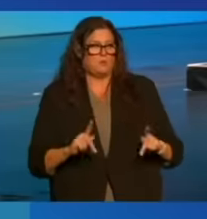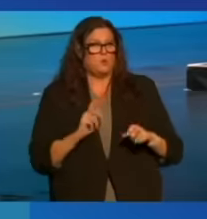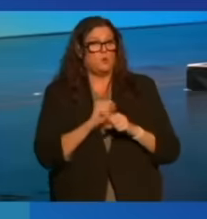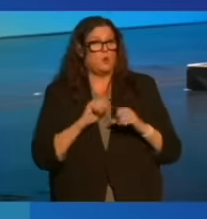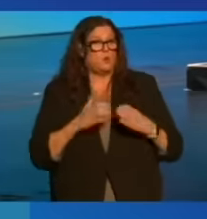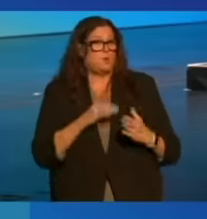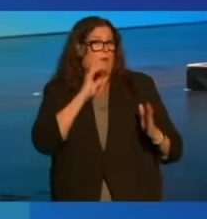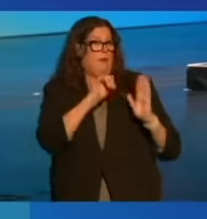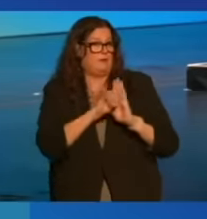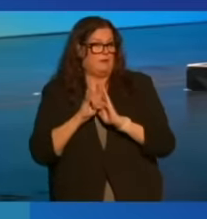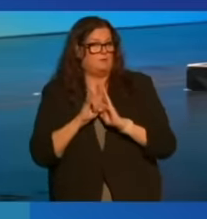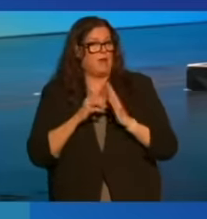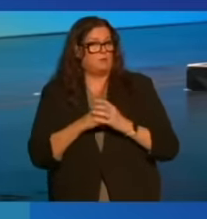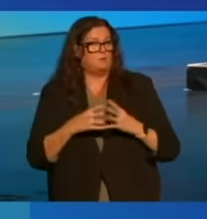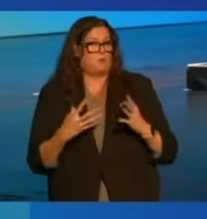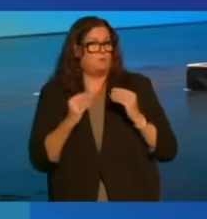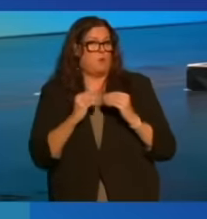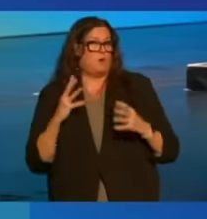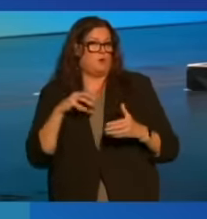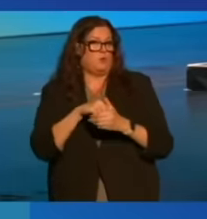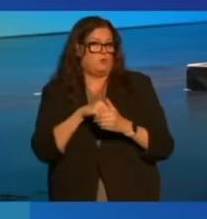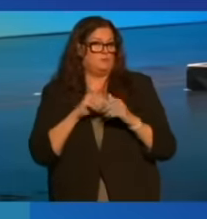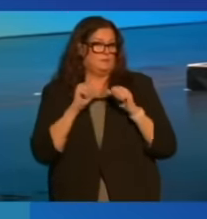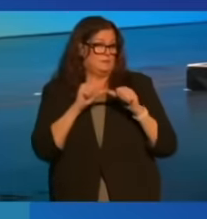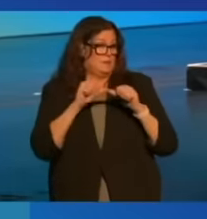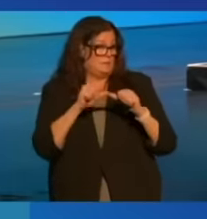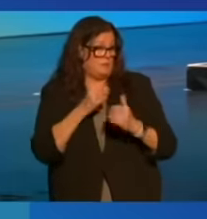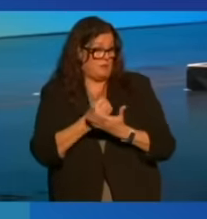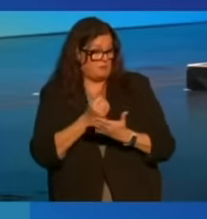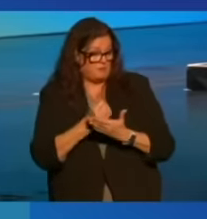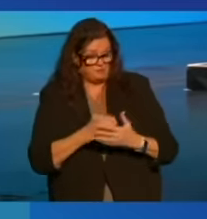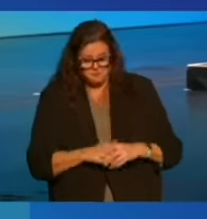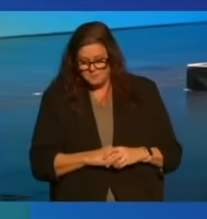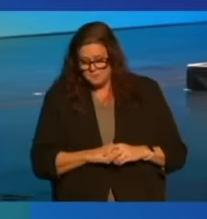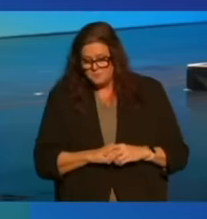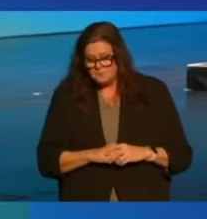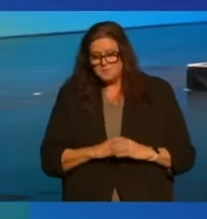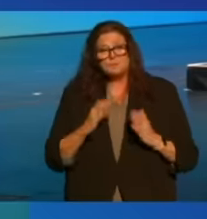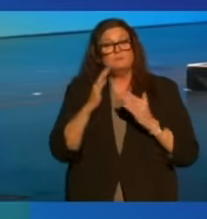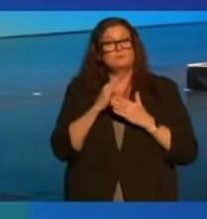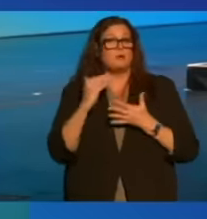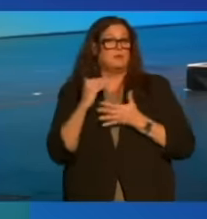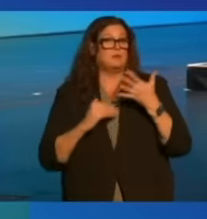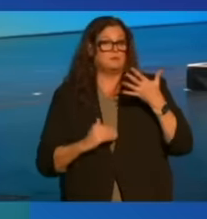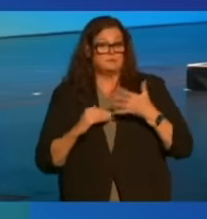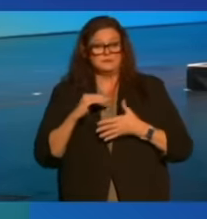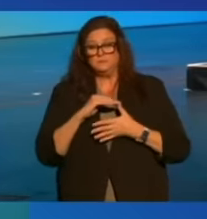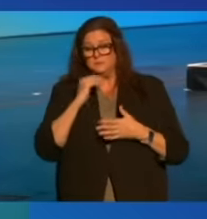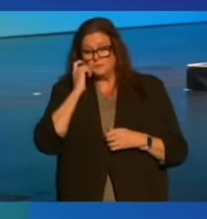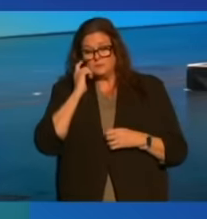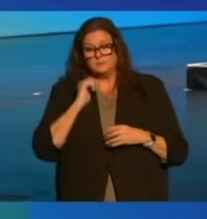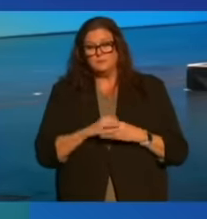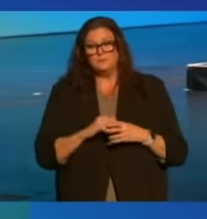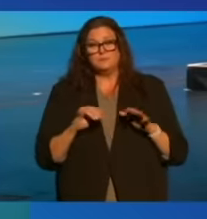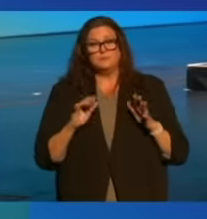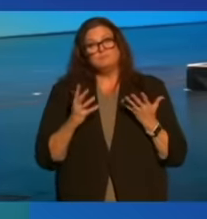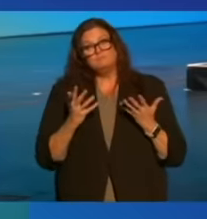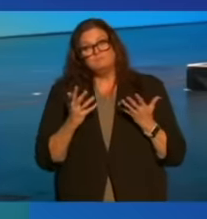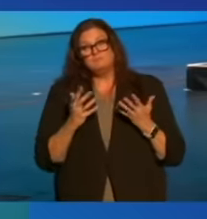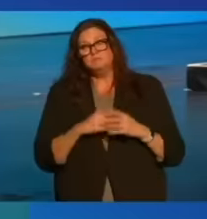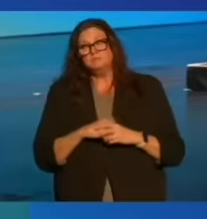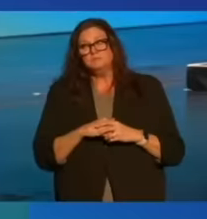working group identified to build a more inclusive and sustainable economy. At the top of the list are measures